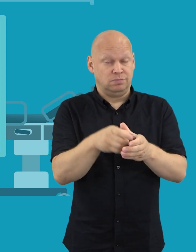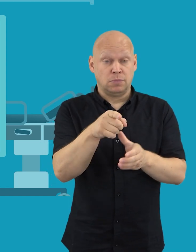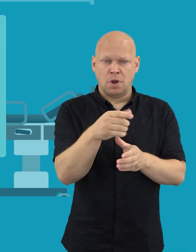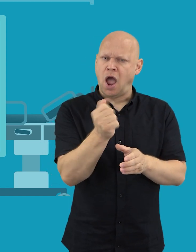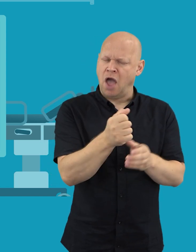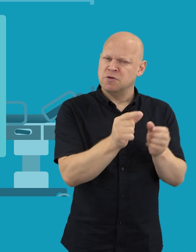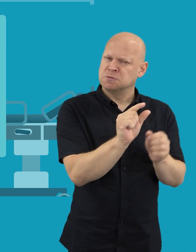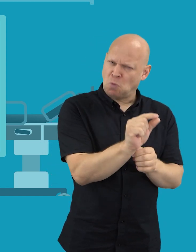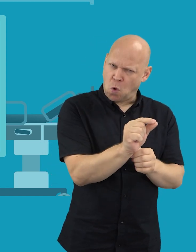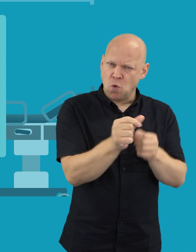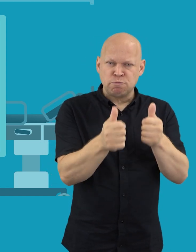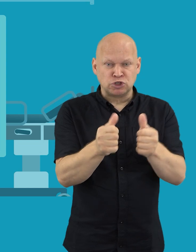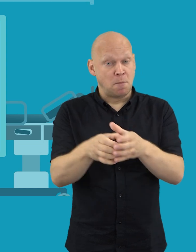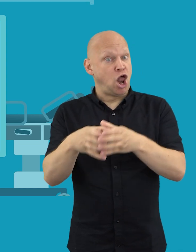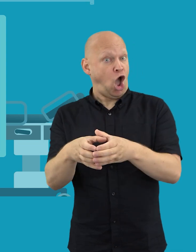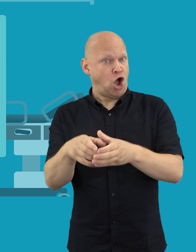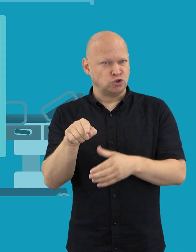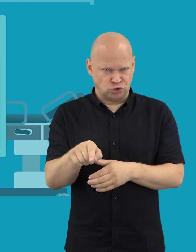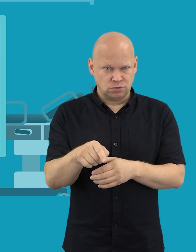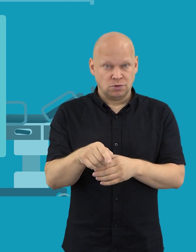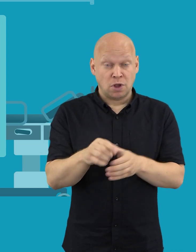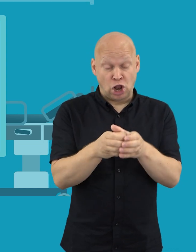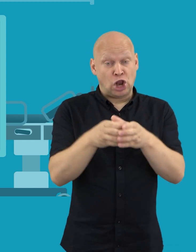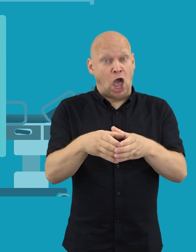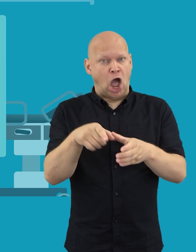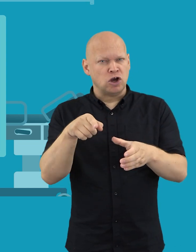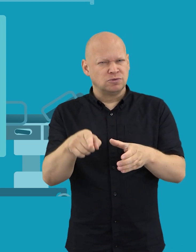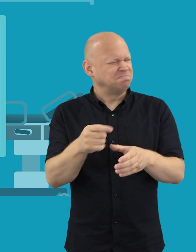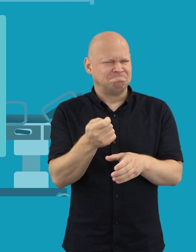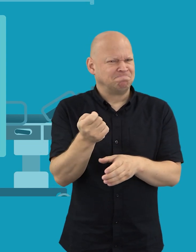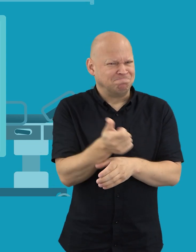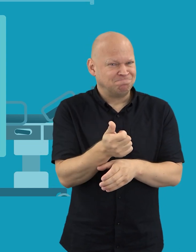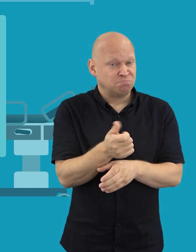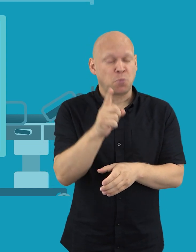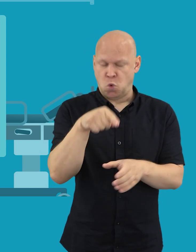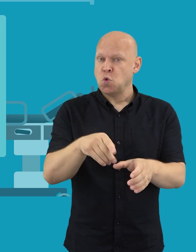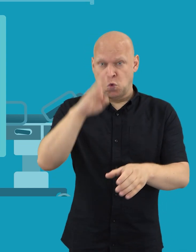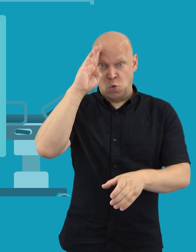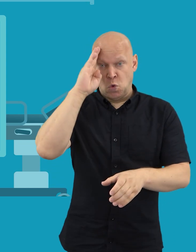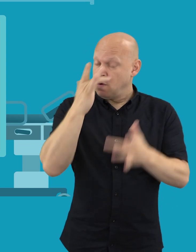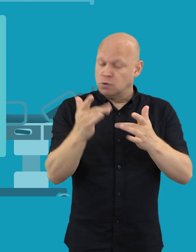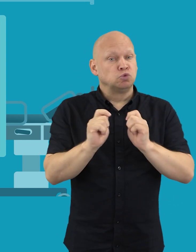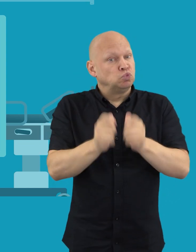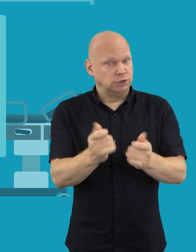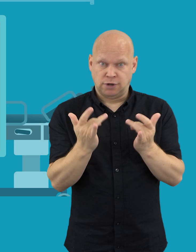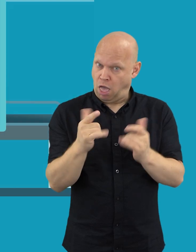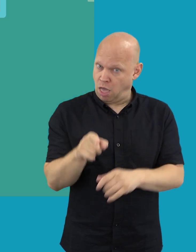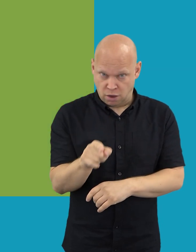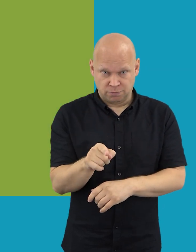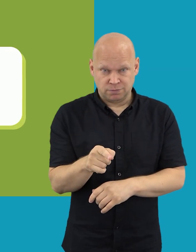can be small, medium or large. A large aneurysm is uncommon but can be very serious if left untreated.